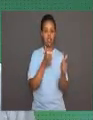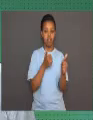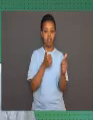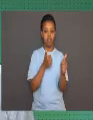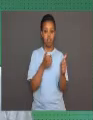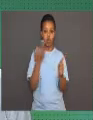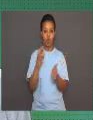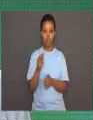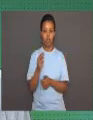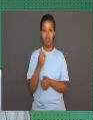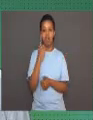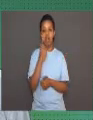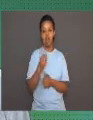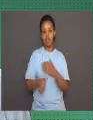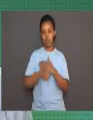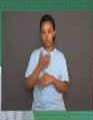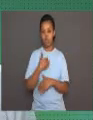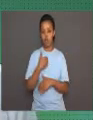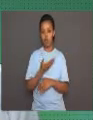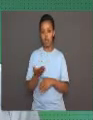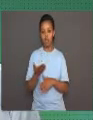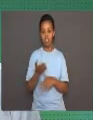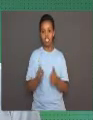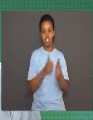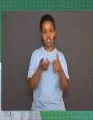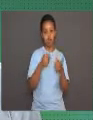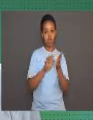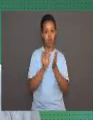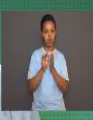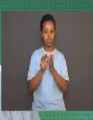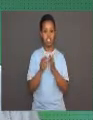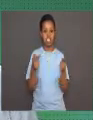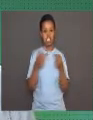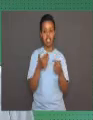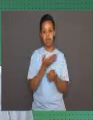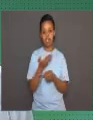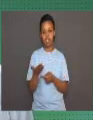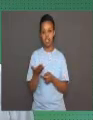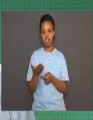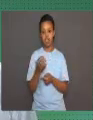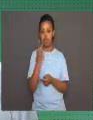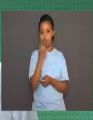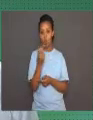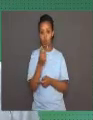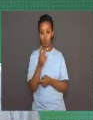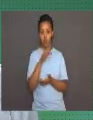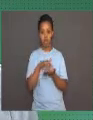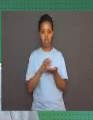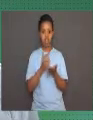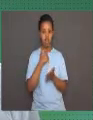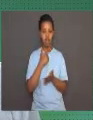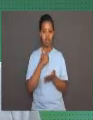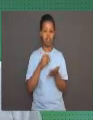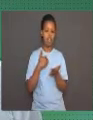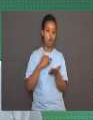something that is harmful, an association is made between the two and can